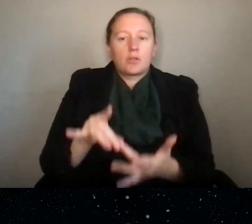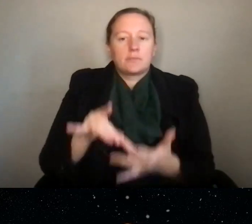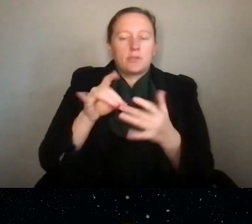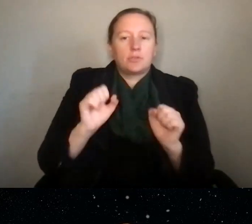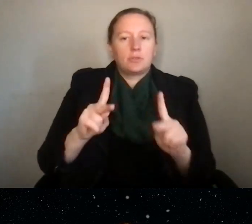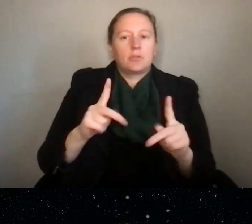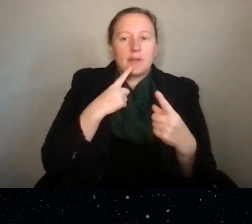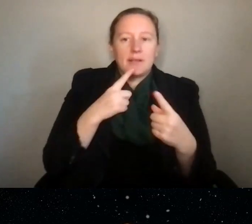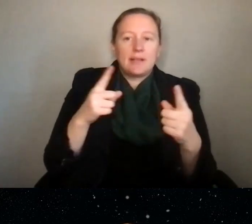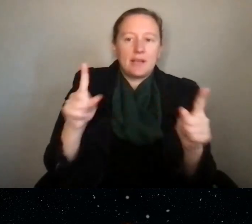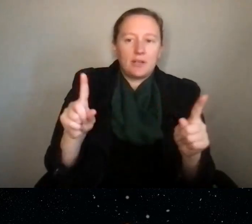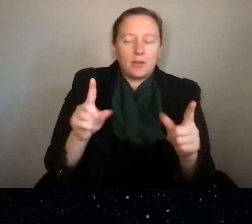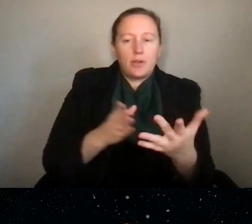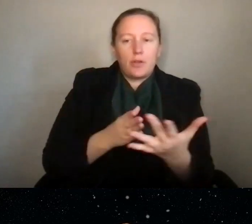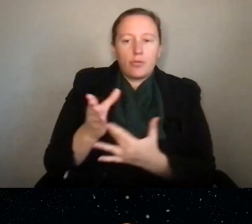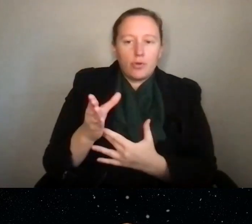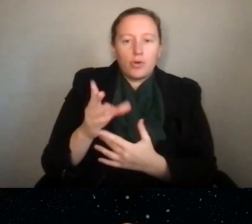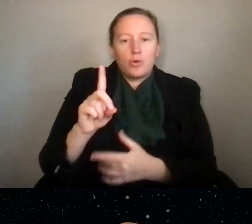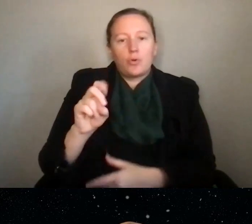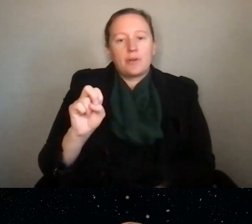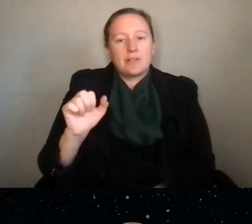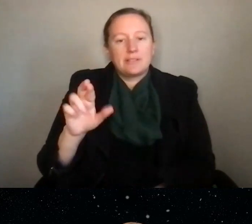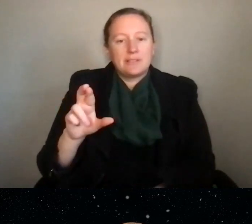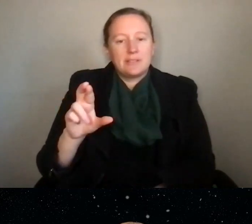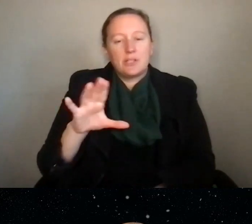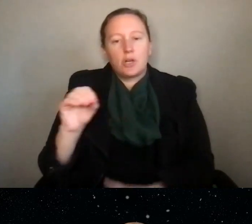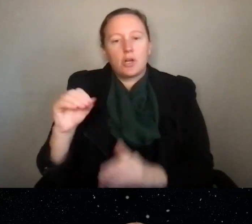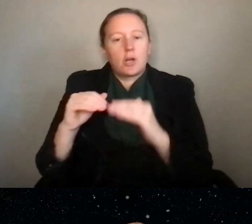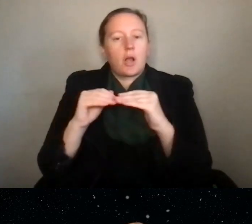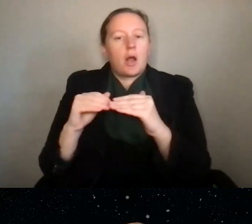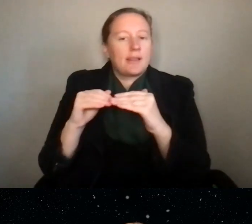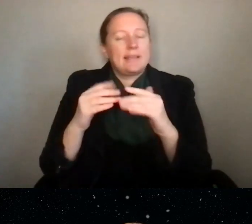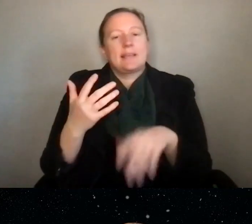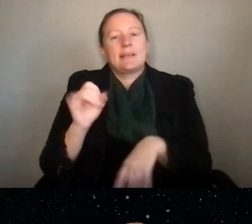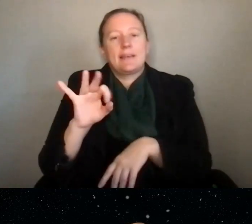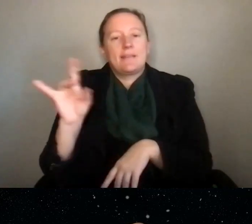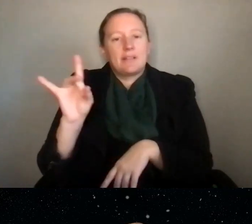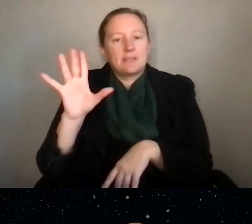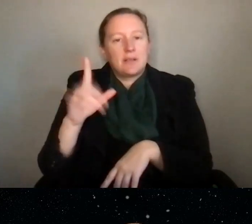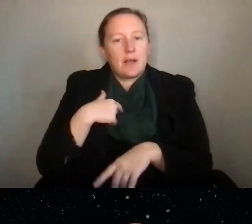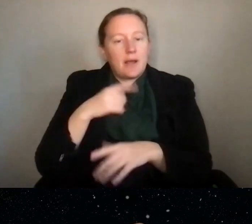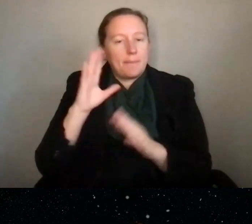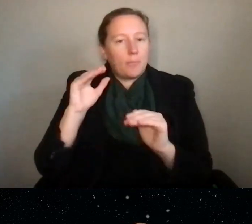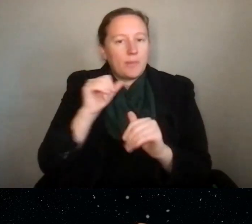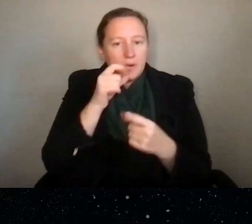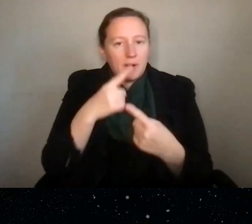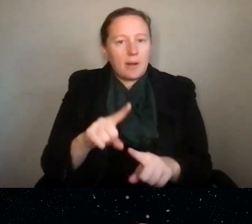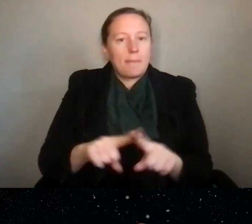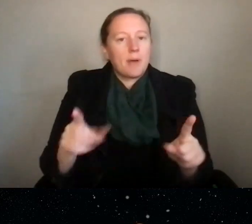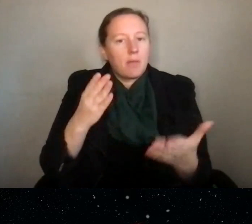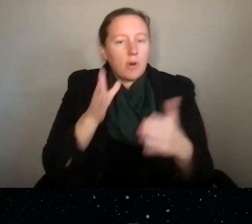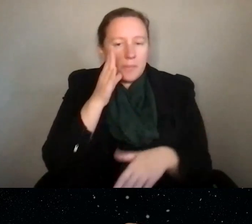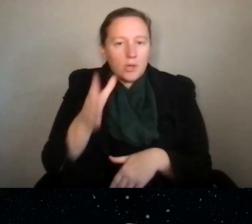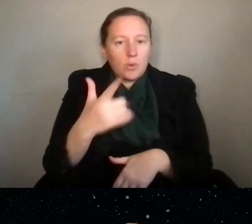announced via Dear Colleague letters at NSF if there's a disaster. I mean, I hope this doesn't happen, but it probably will.